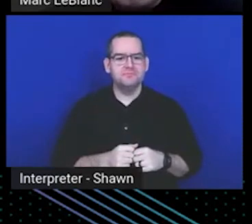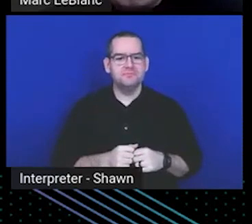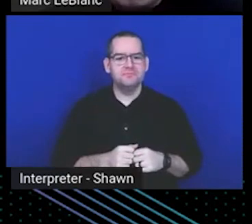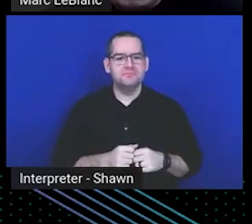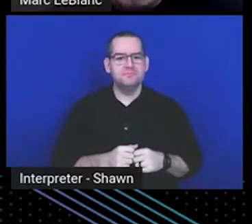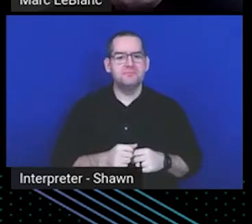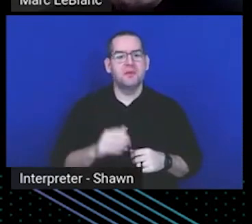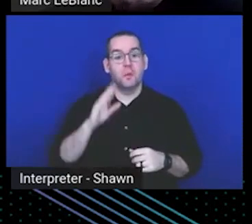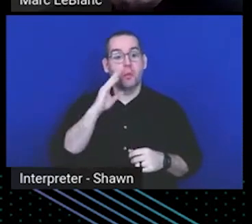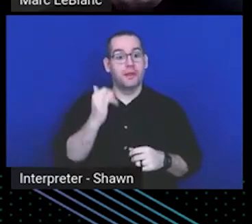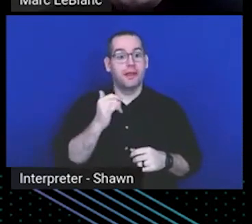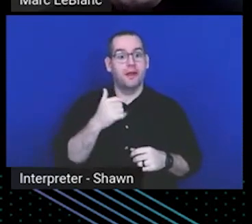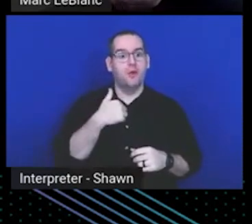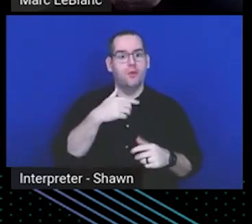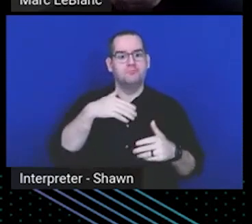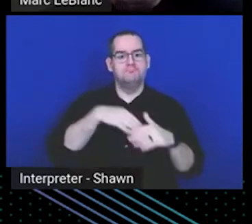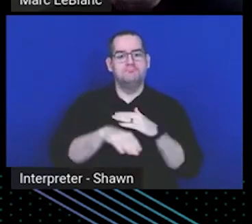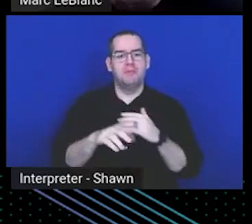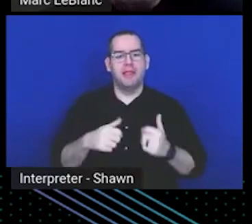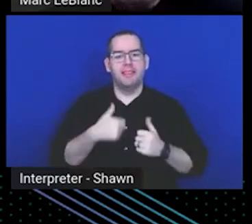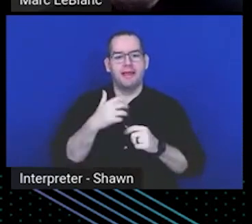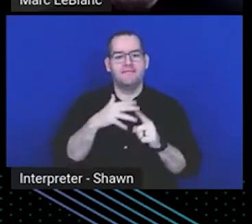environment once I get to the end of the slides.